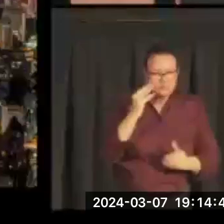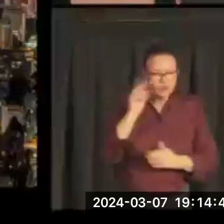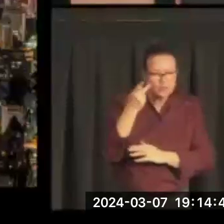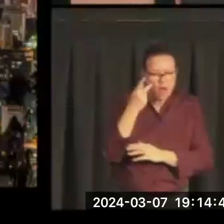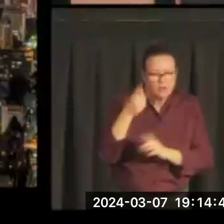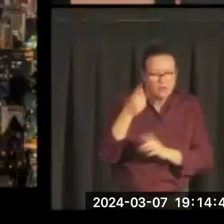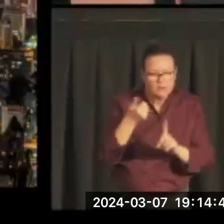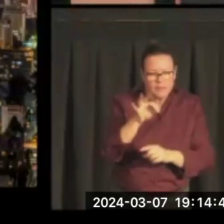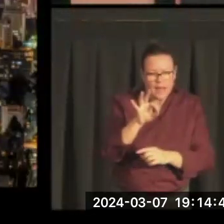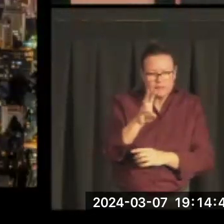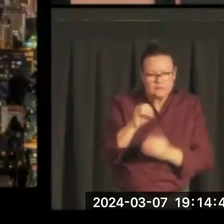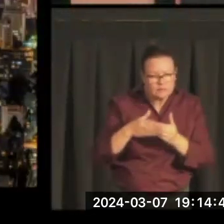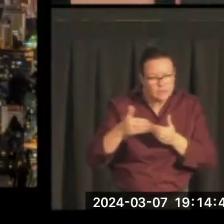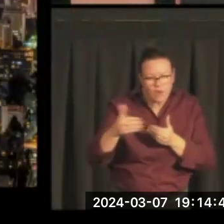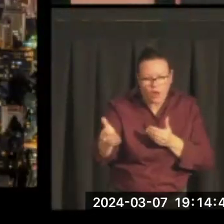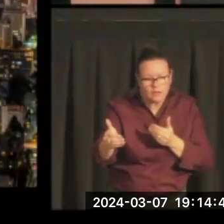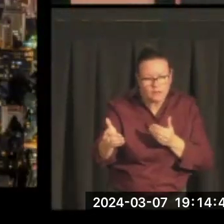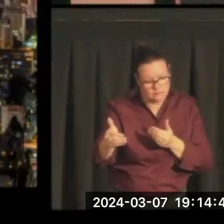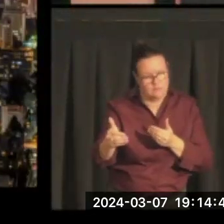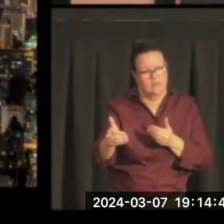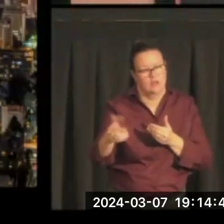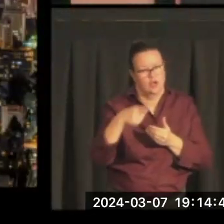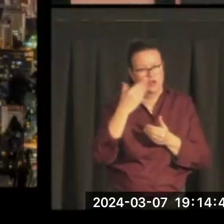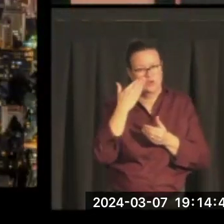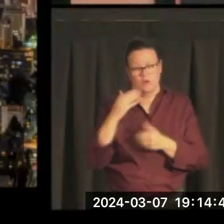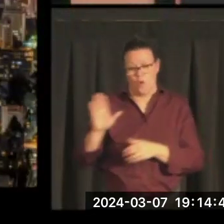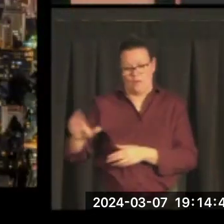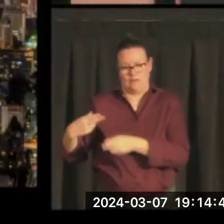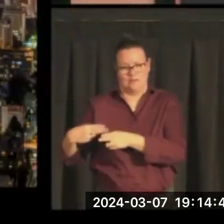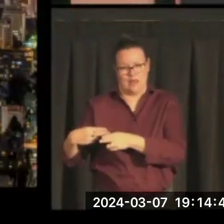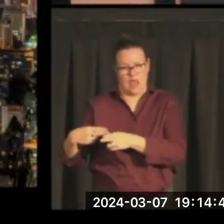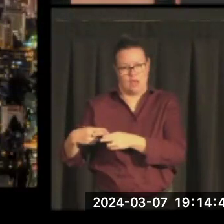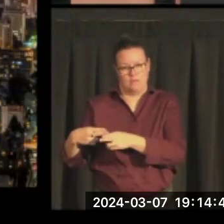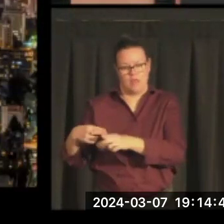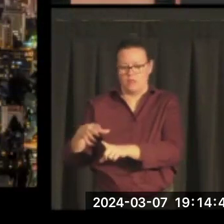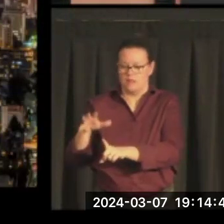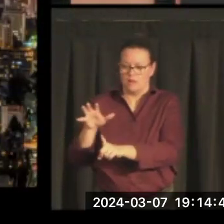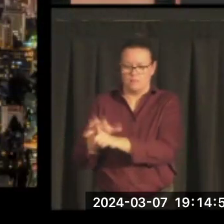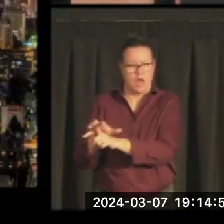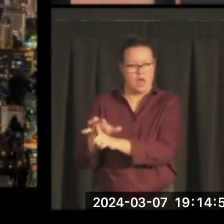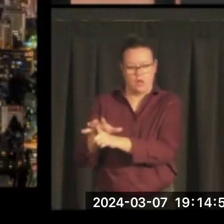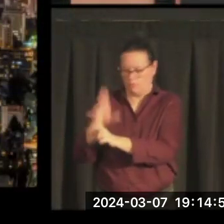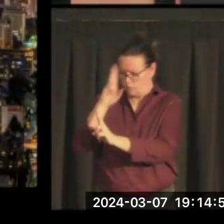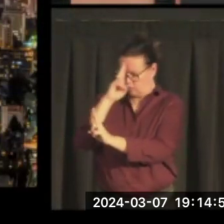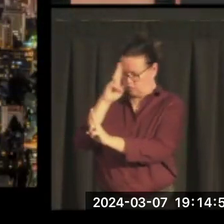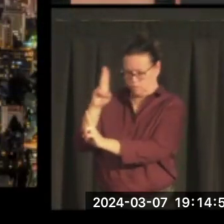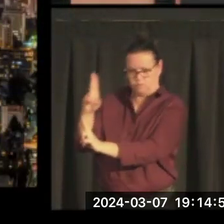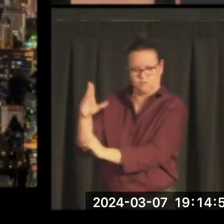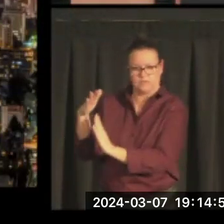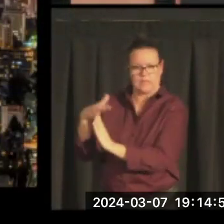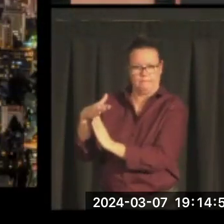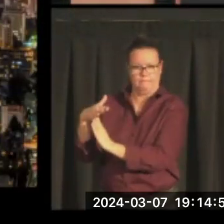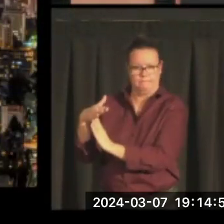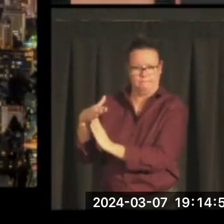the 70s on, the name of Mike Mansfield is quite frankly disrevered. I've seen it with my own